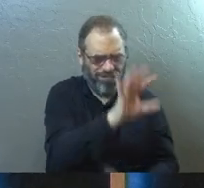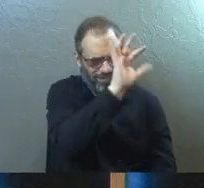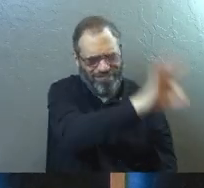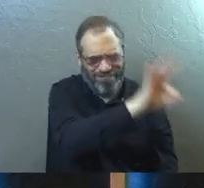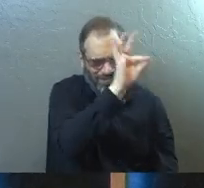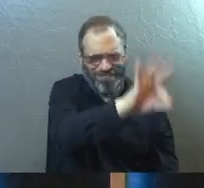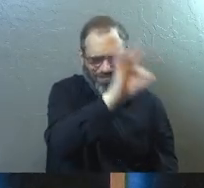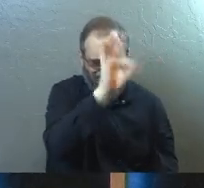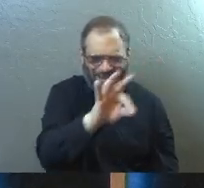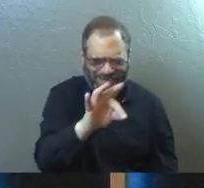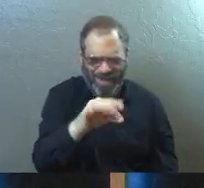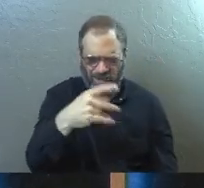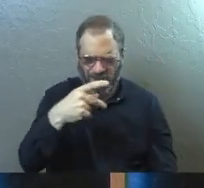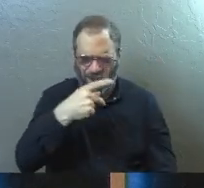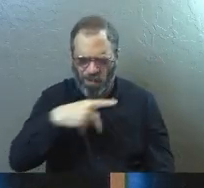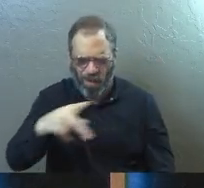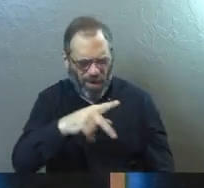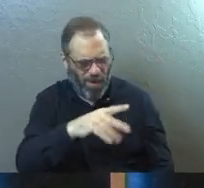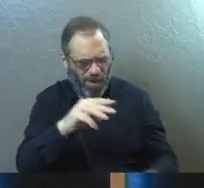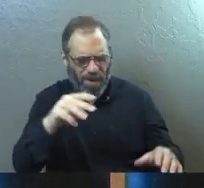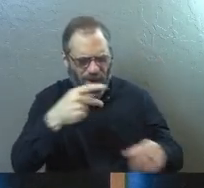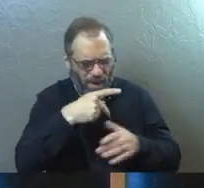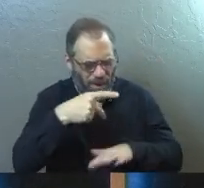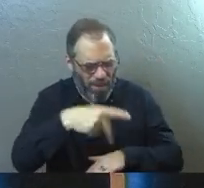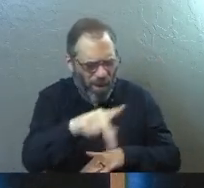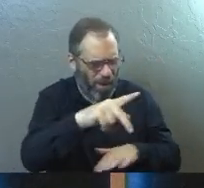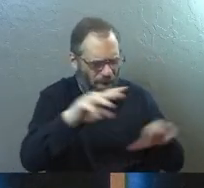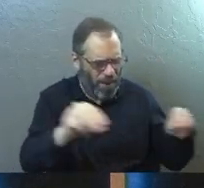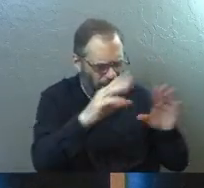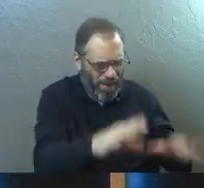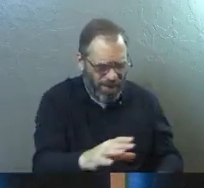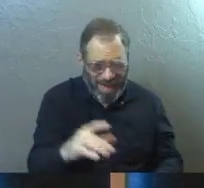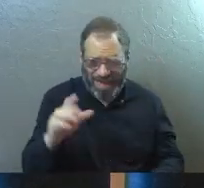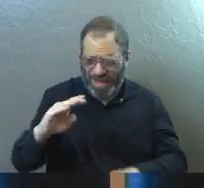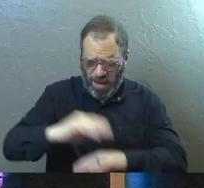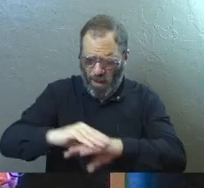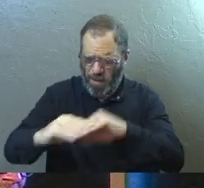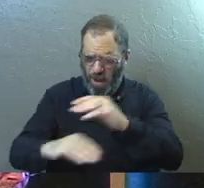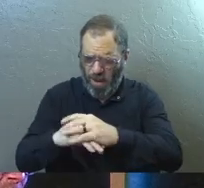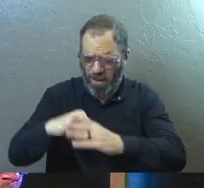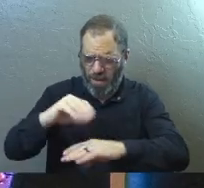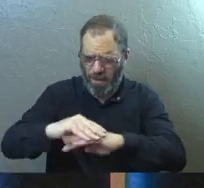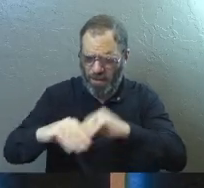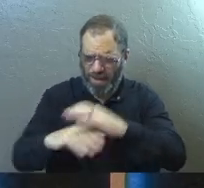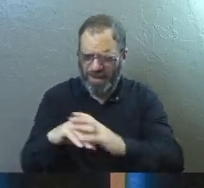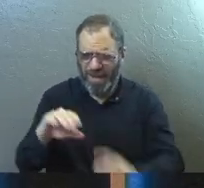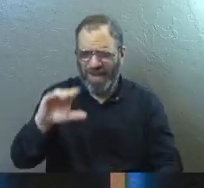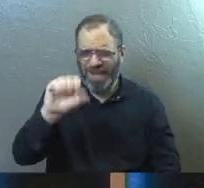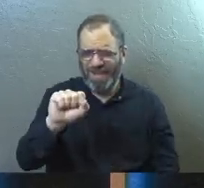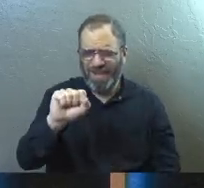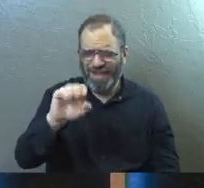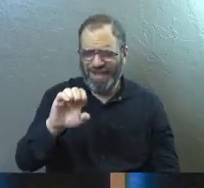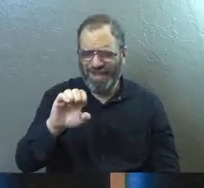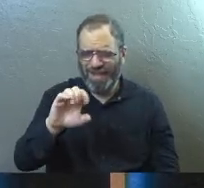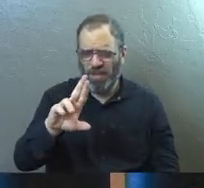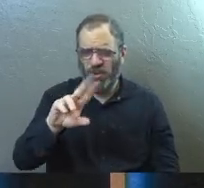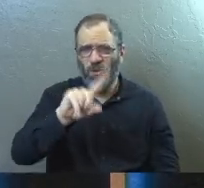Suddenly Paul does a miracle and they think Barnabas is Zeus. Why?